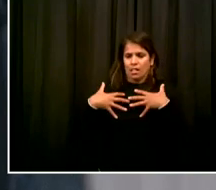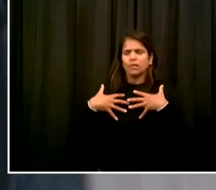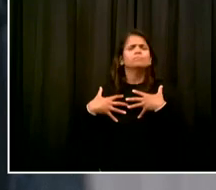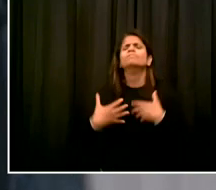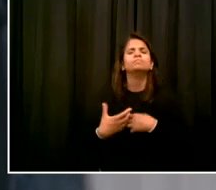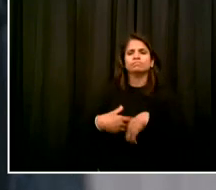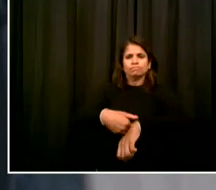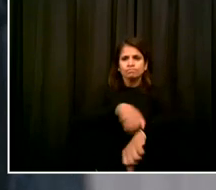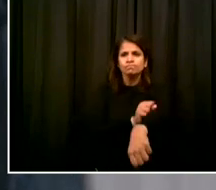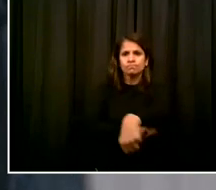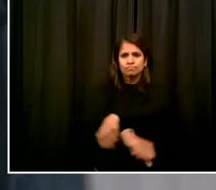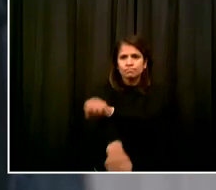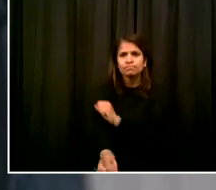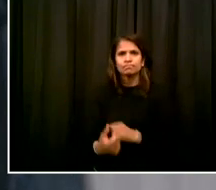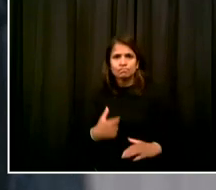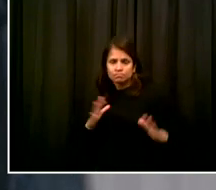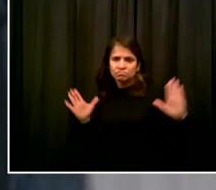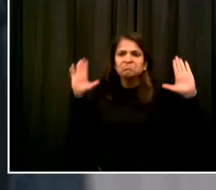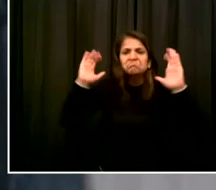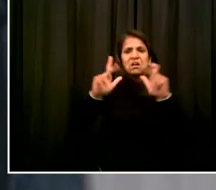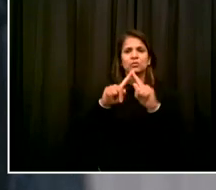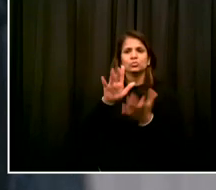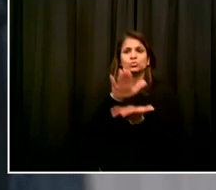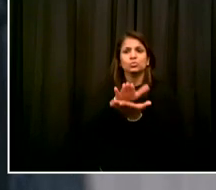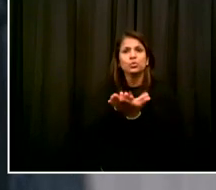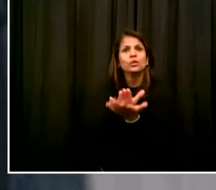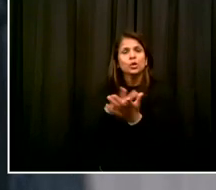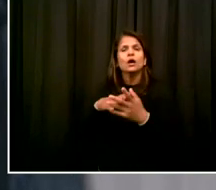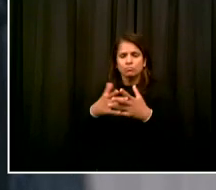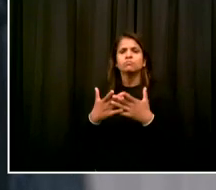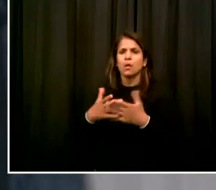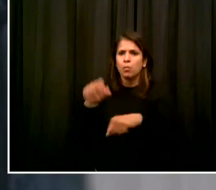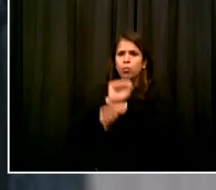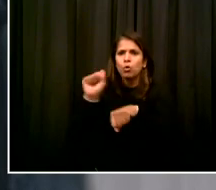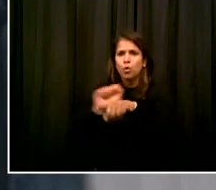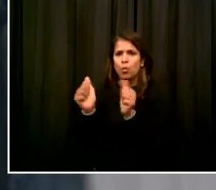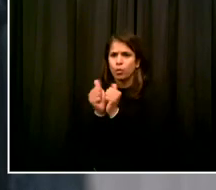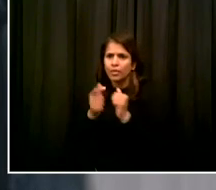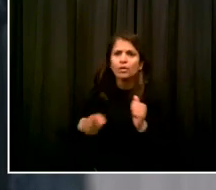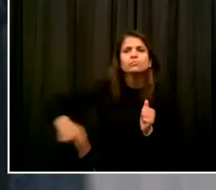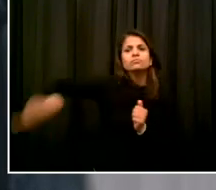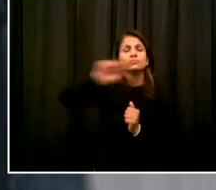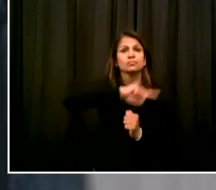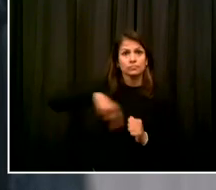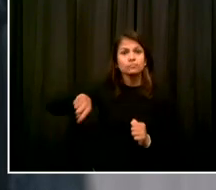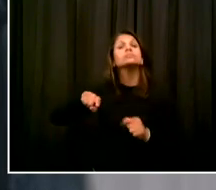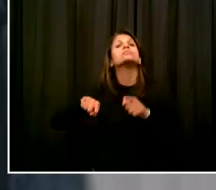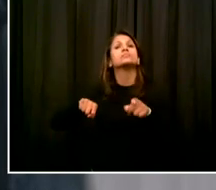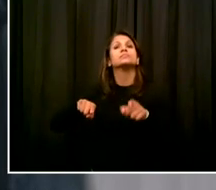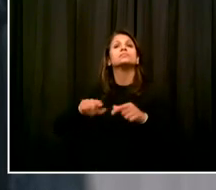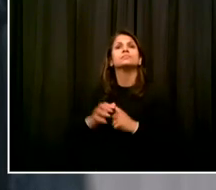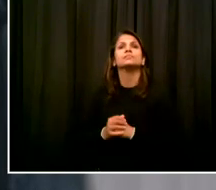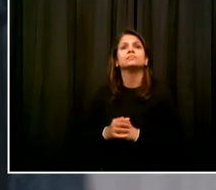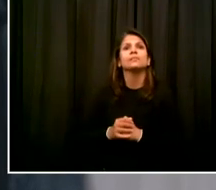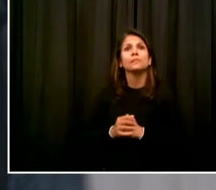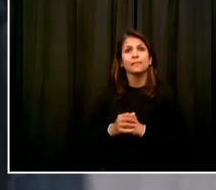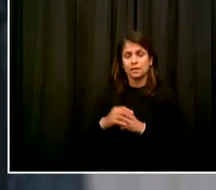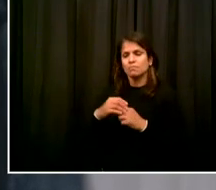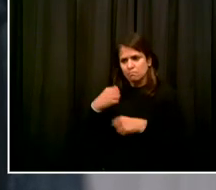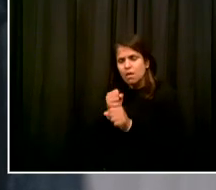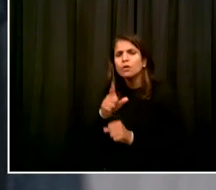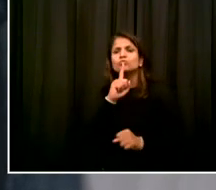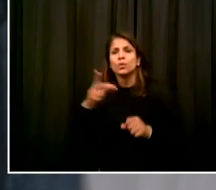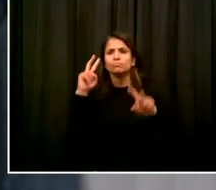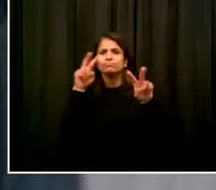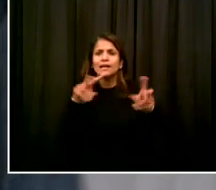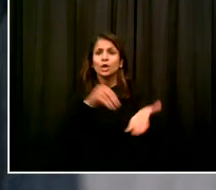improves not only their academic progress, but prepares them to succeed in life. Even before this pandemic, the majority of our